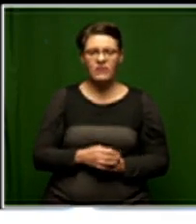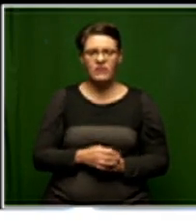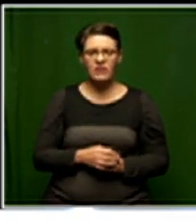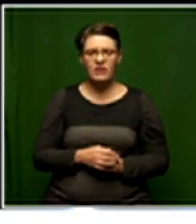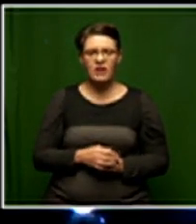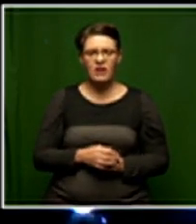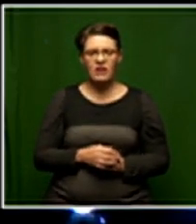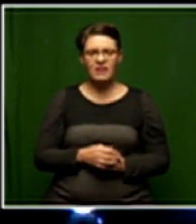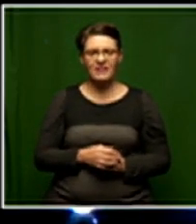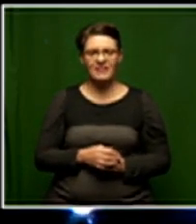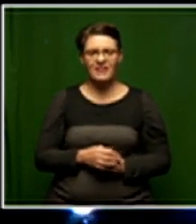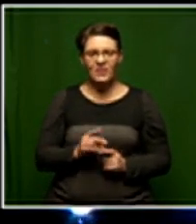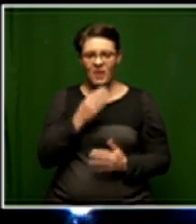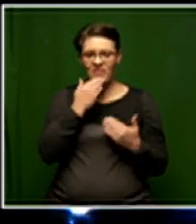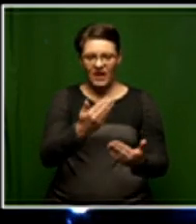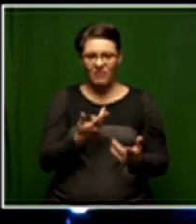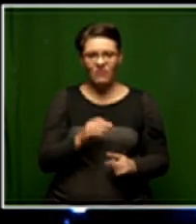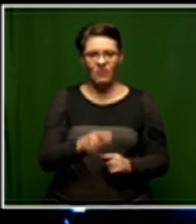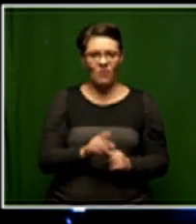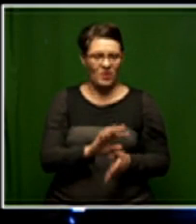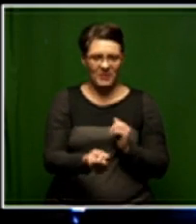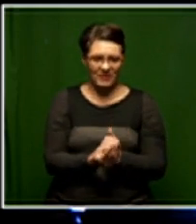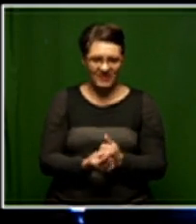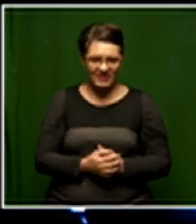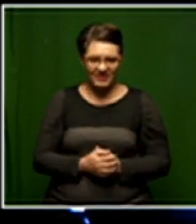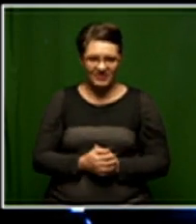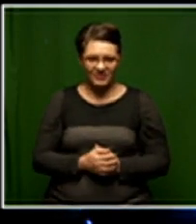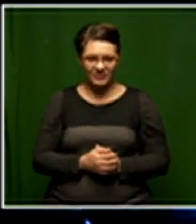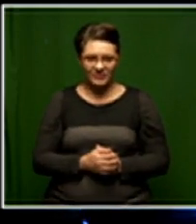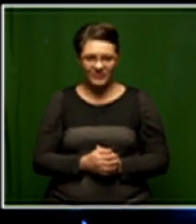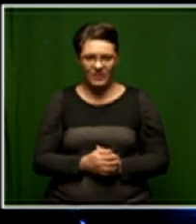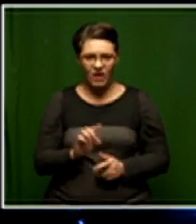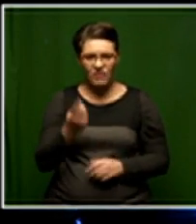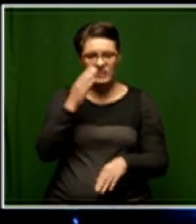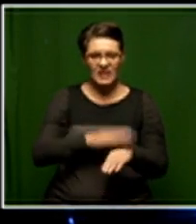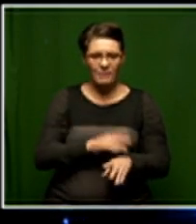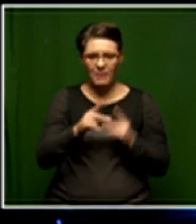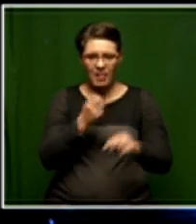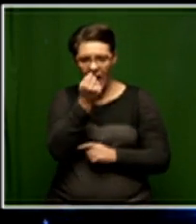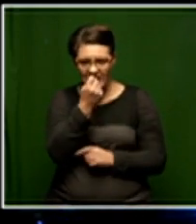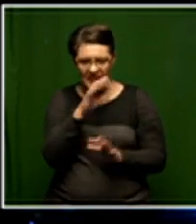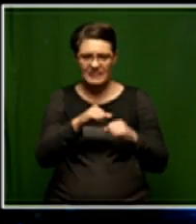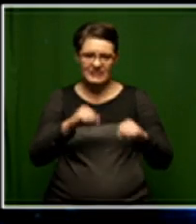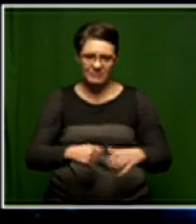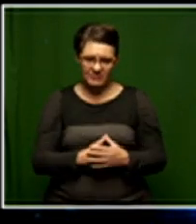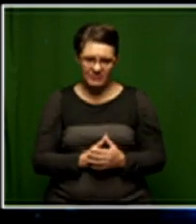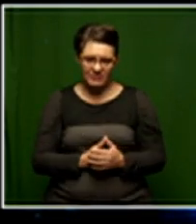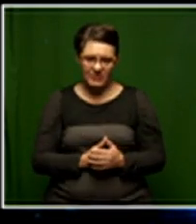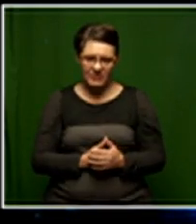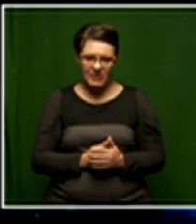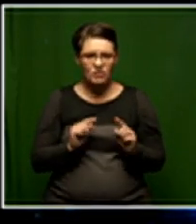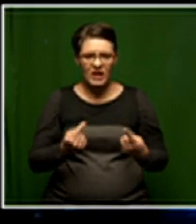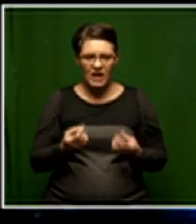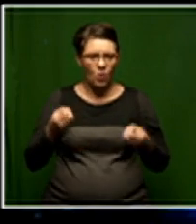analyst and as an ex-leader, I'm really thankful for what's happening. And I think certain things came through. For the first time, people start understanding the system, that you cannot